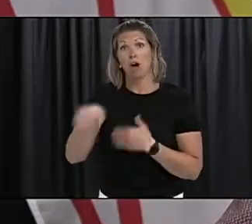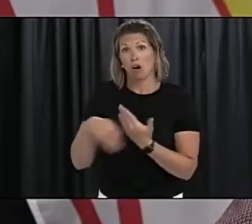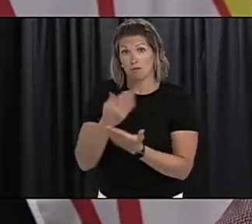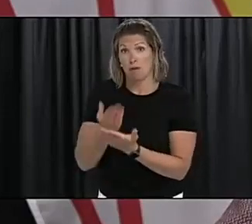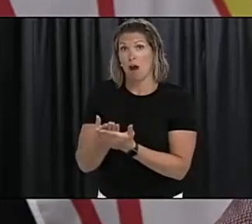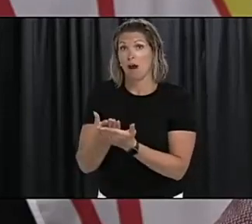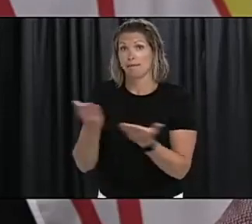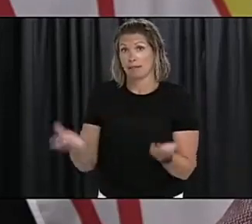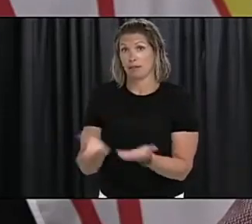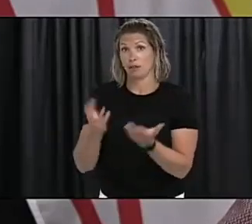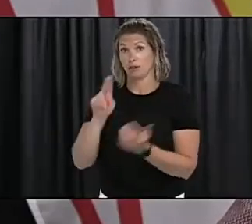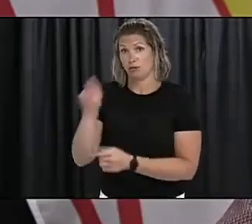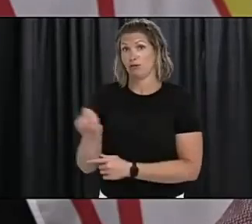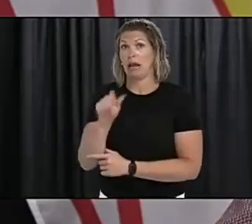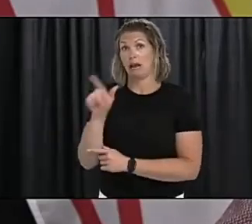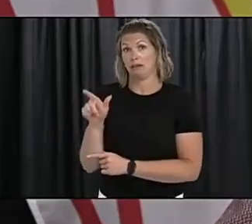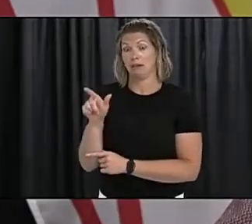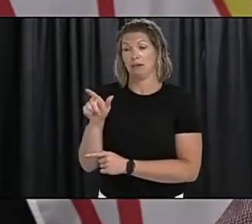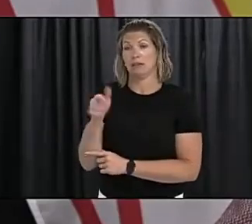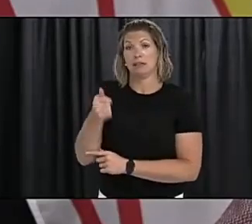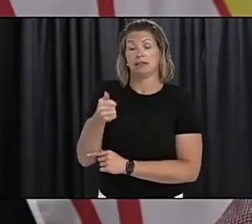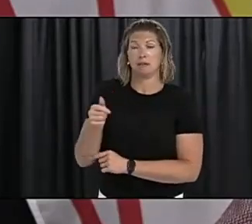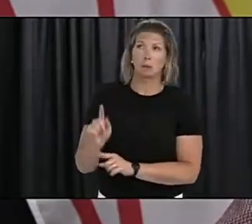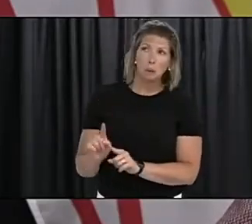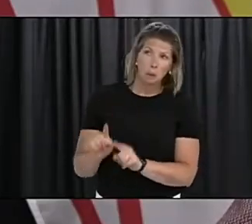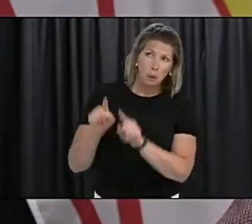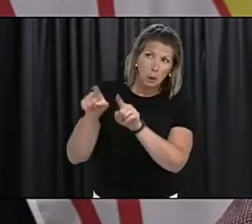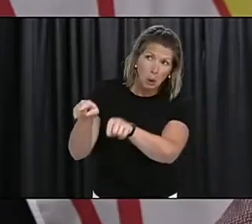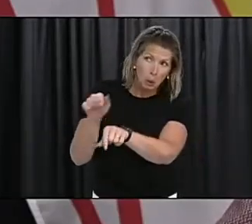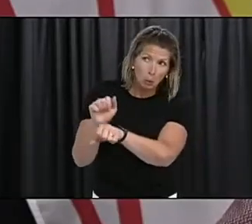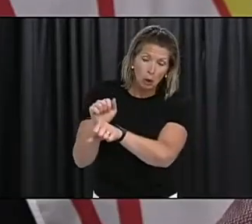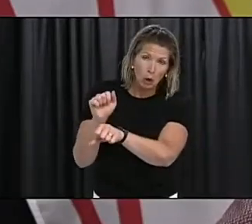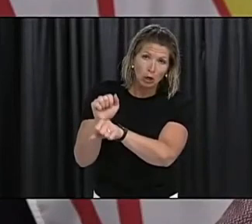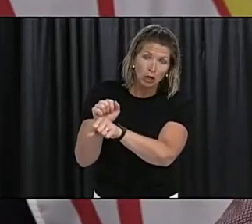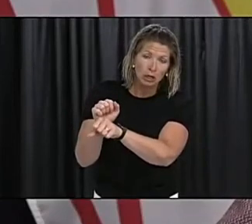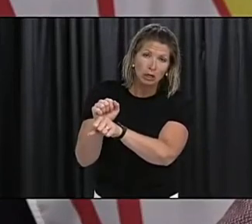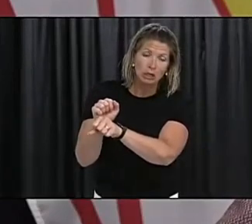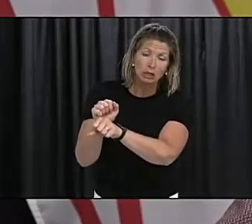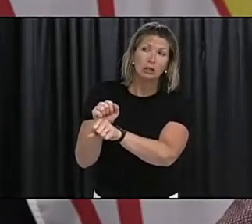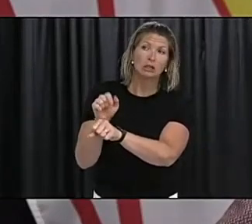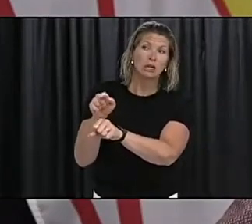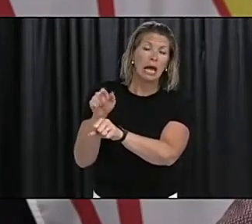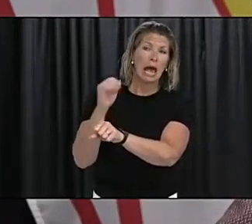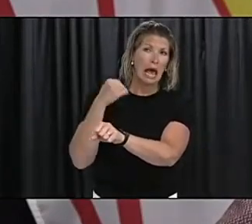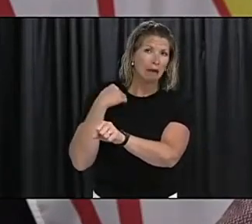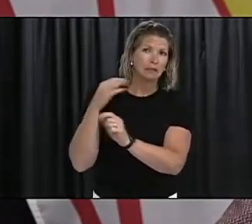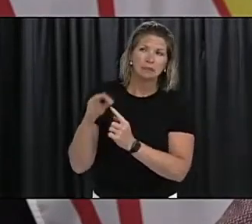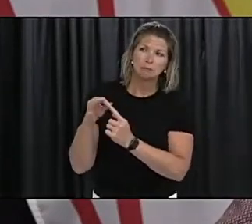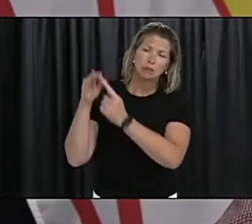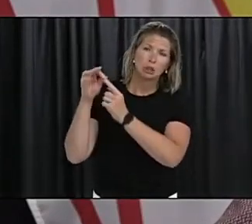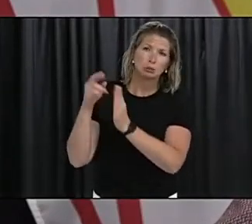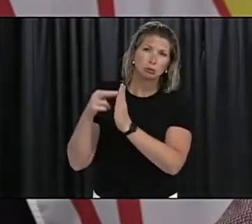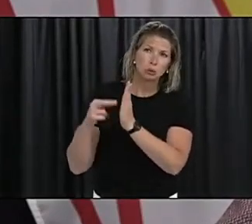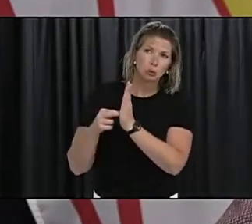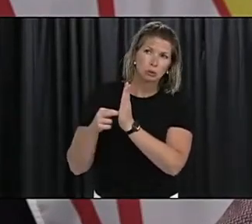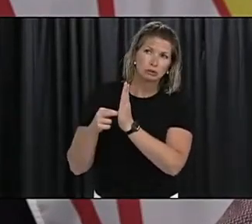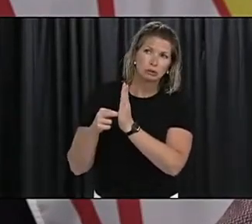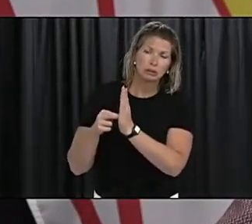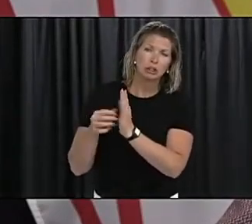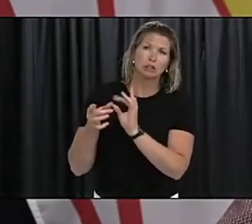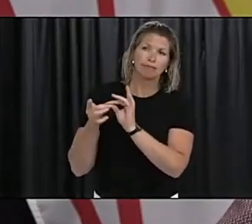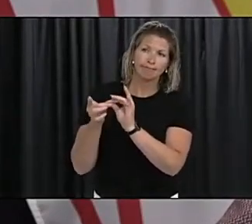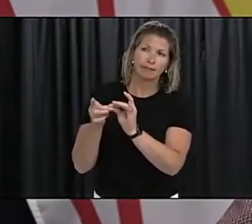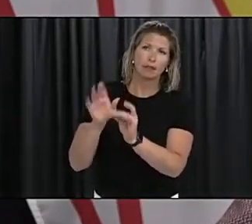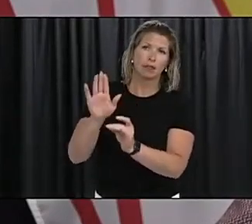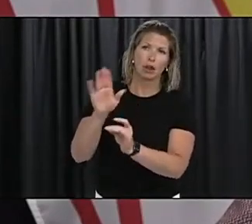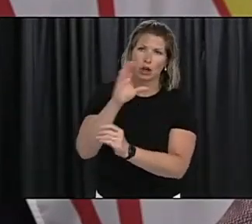then would go to work and then while they're at work there are measures that were put in place based on guidelines as I